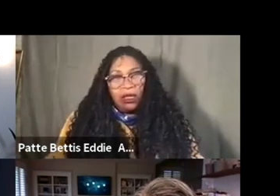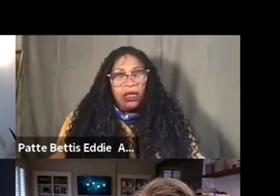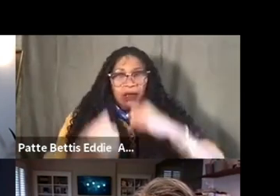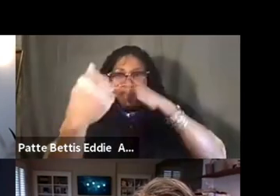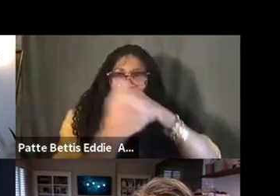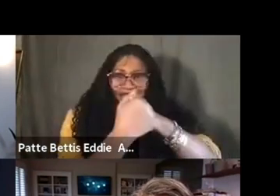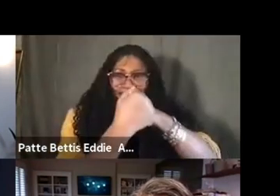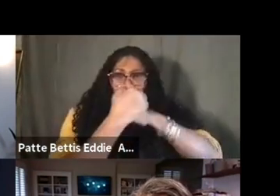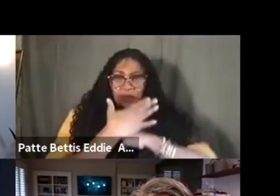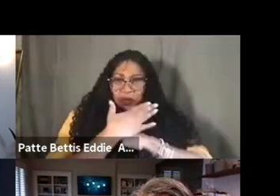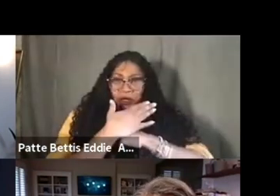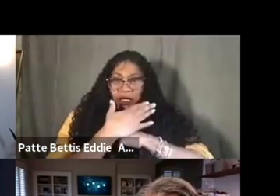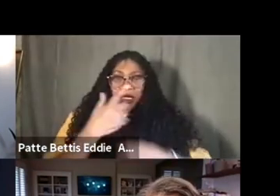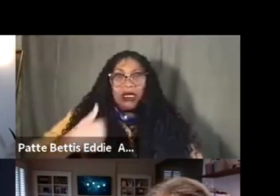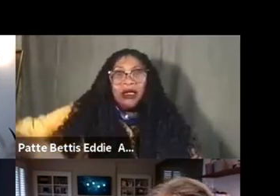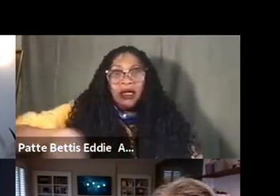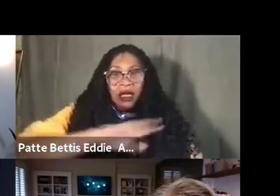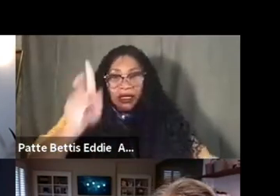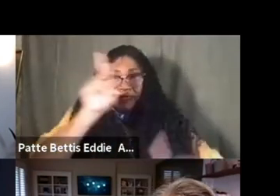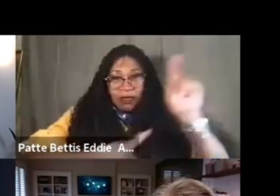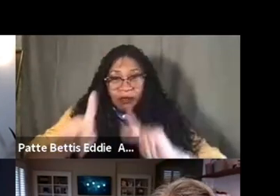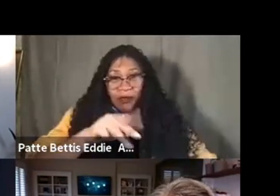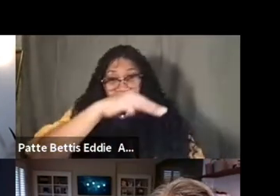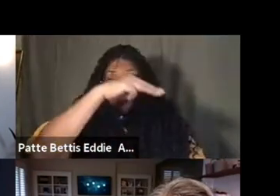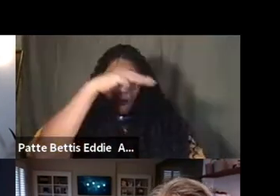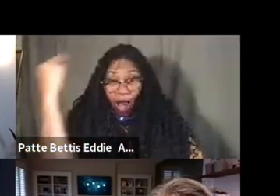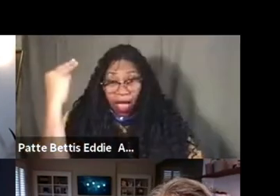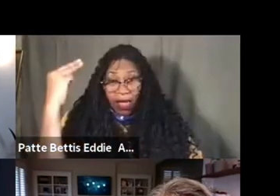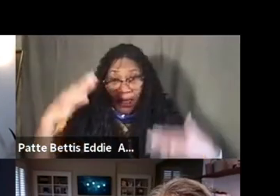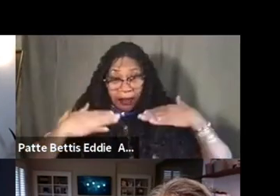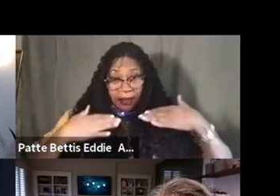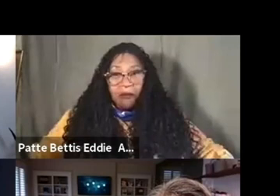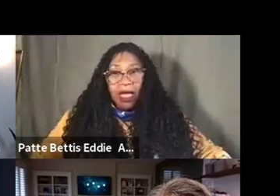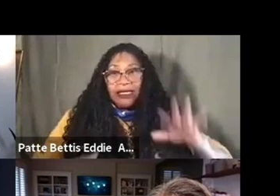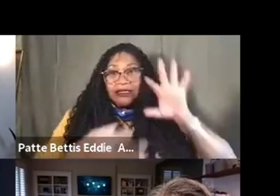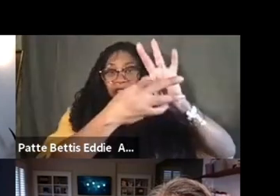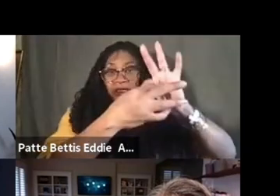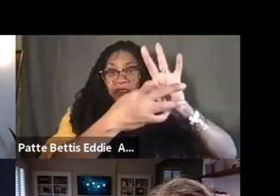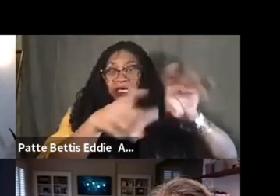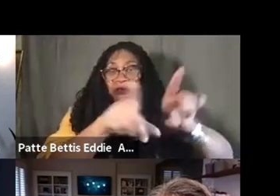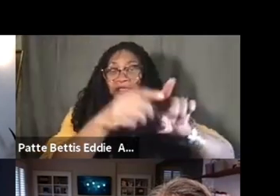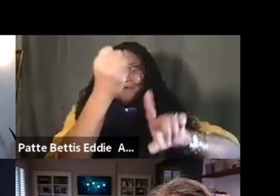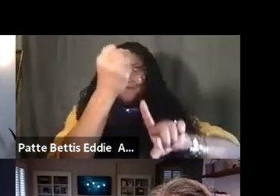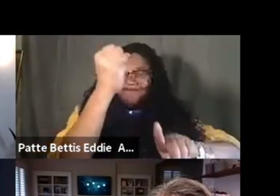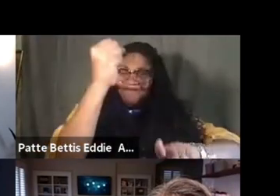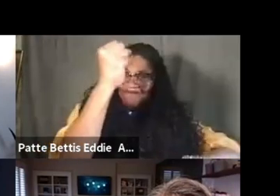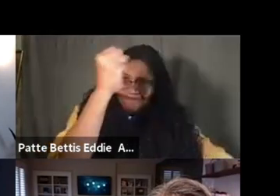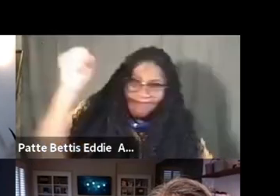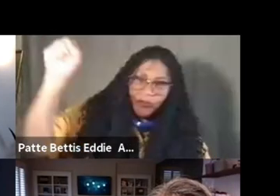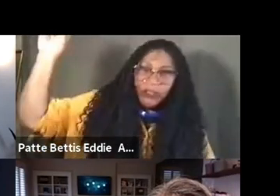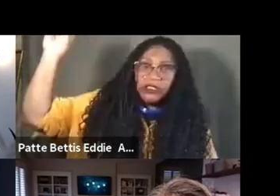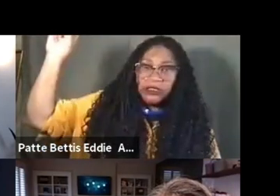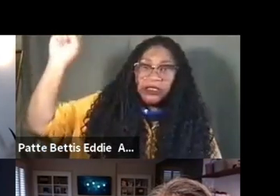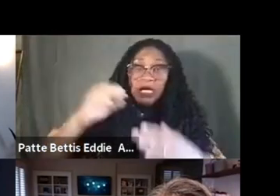us as black bodies is concerned and resistance. A lot of the books that I'm reading right